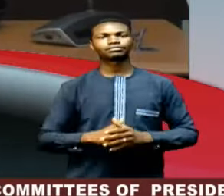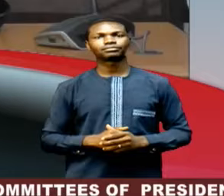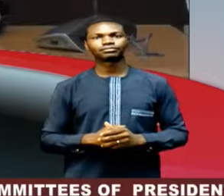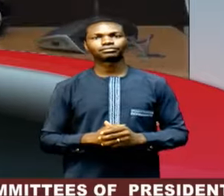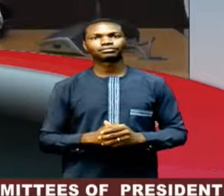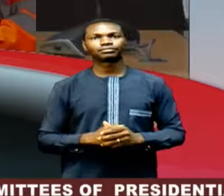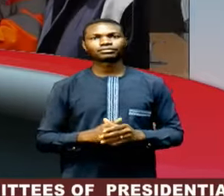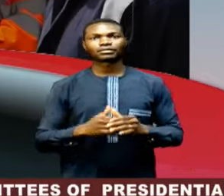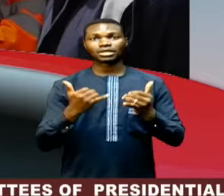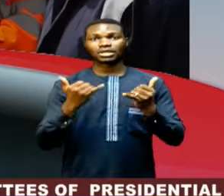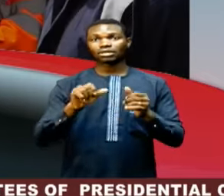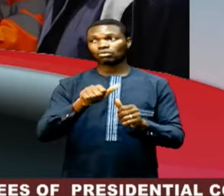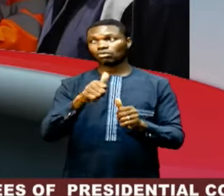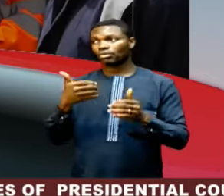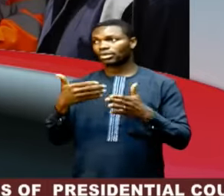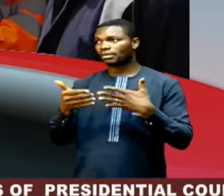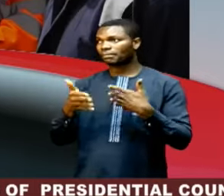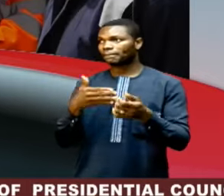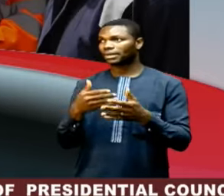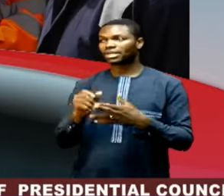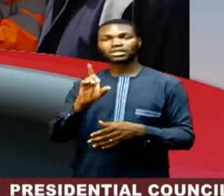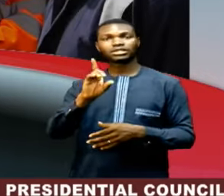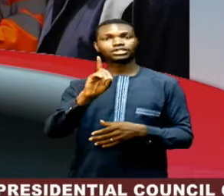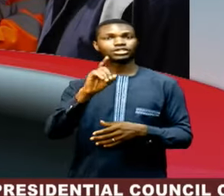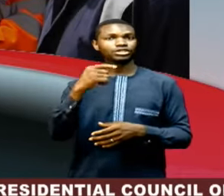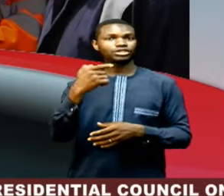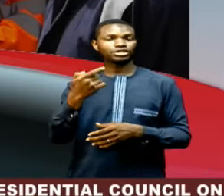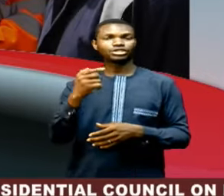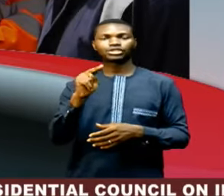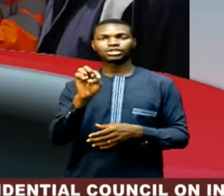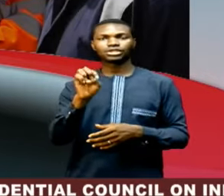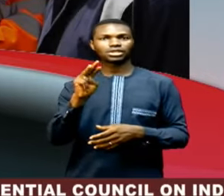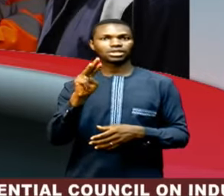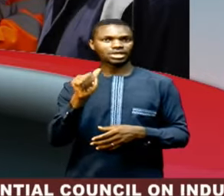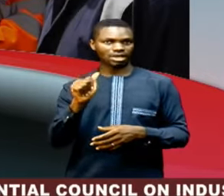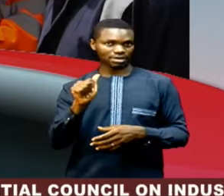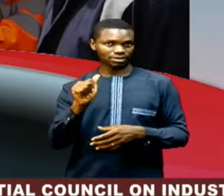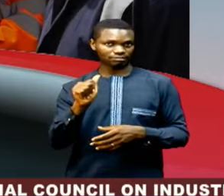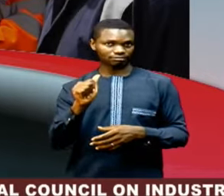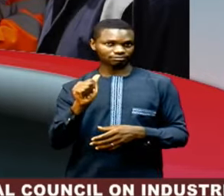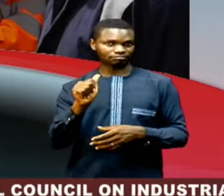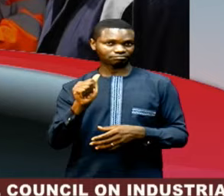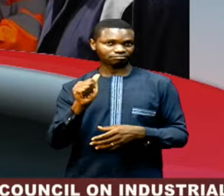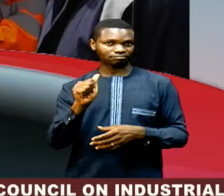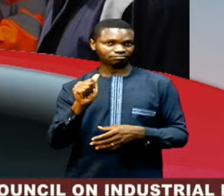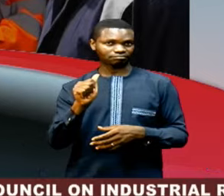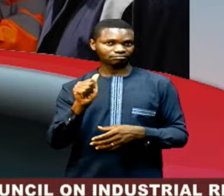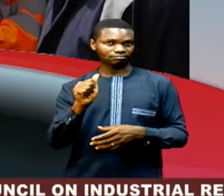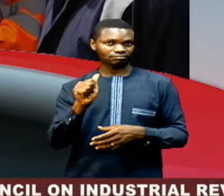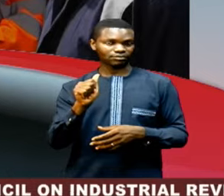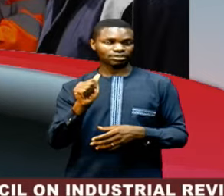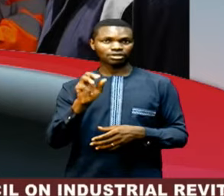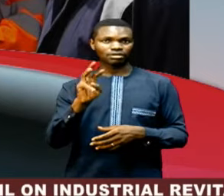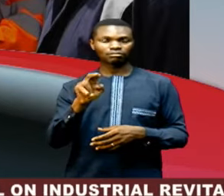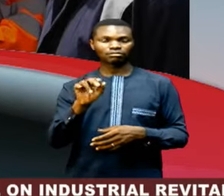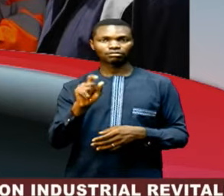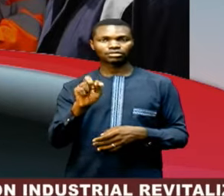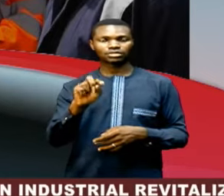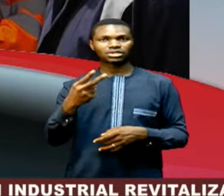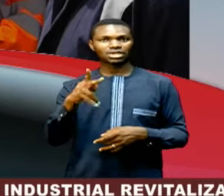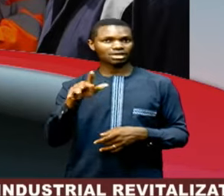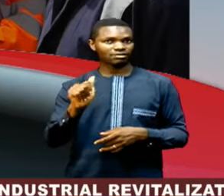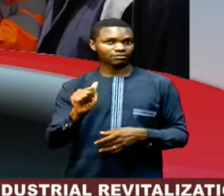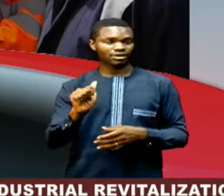Let's turn to other issues. The Rector General of the National Emergency Management Agency, NEMA, Mustafa Habib Ahmed,